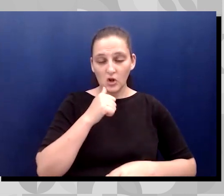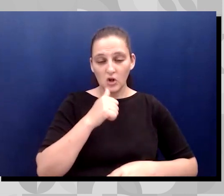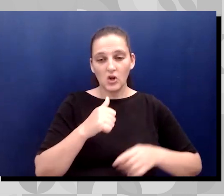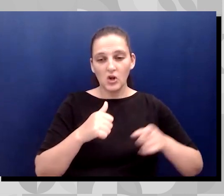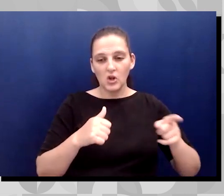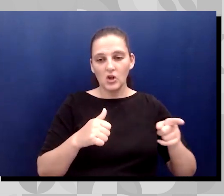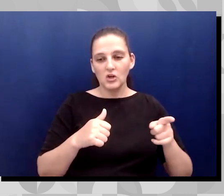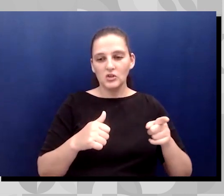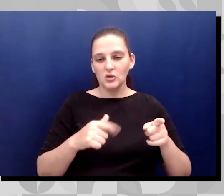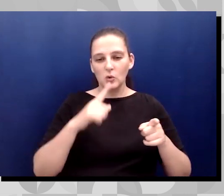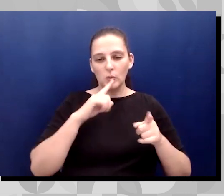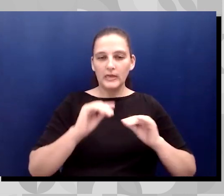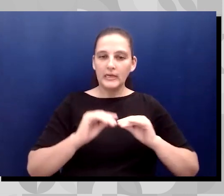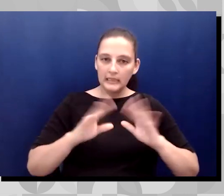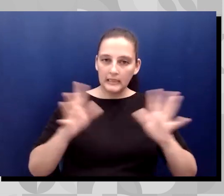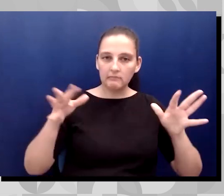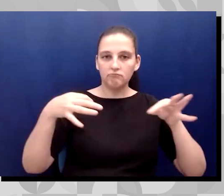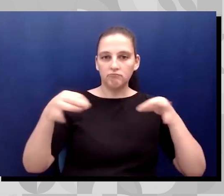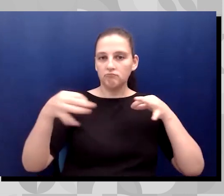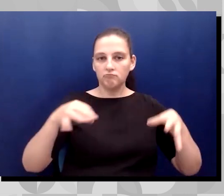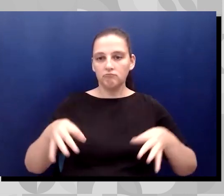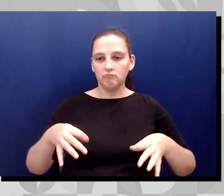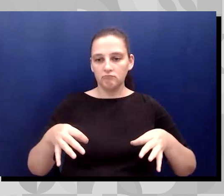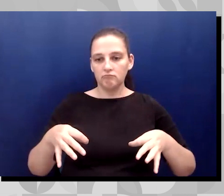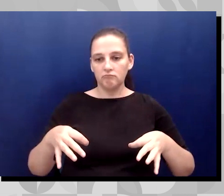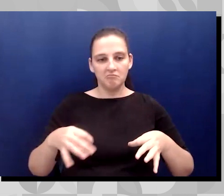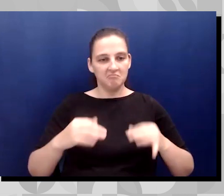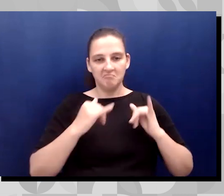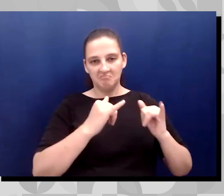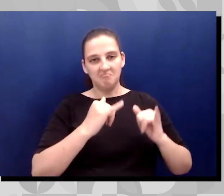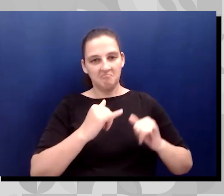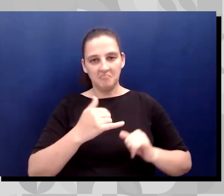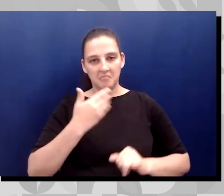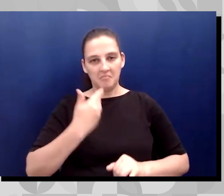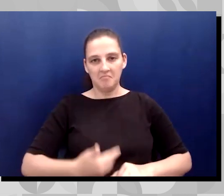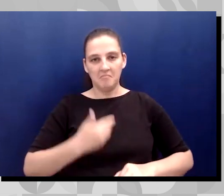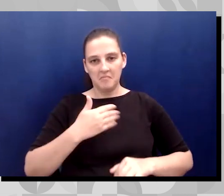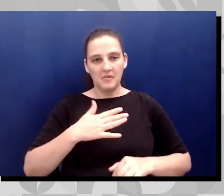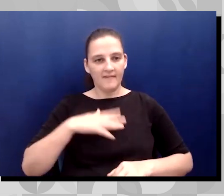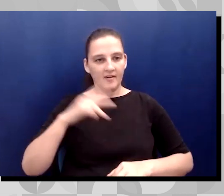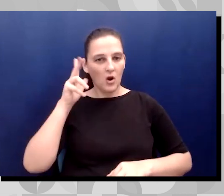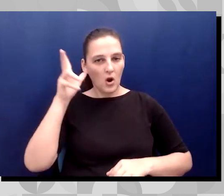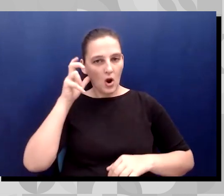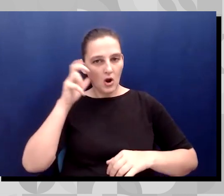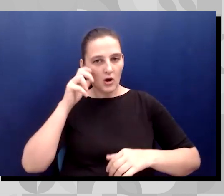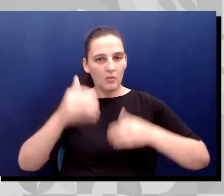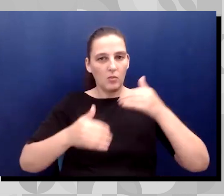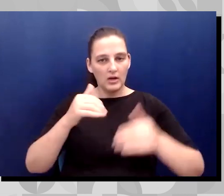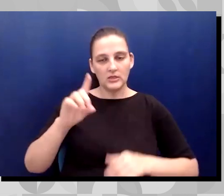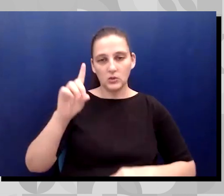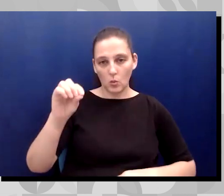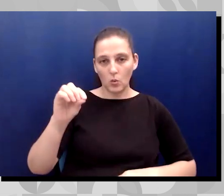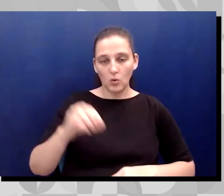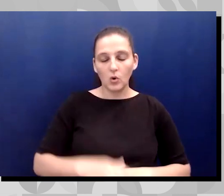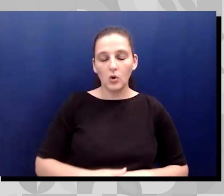picture of what it's like, how I function, um, with auditory processing disorder. Basically, um,